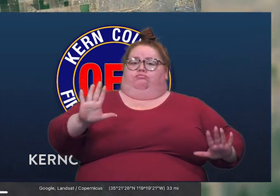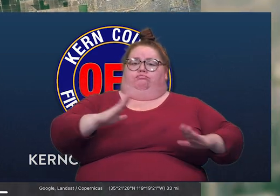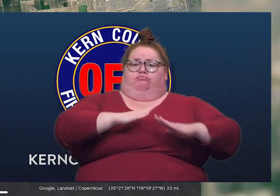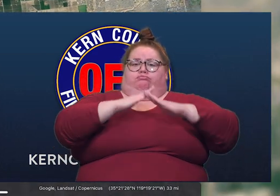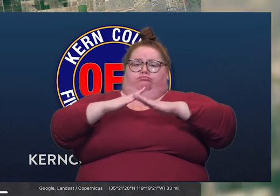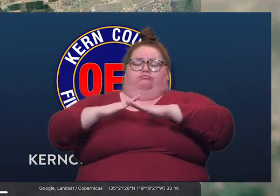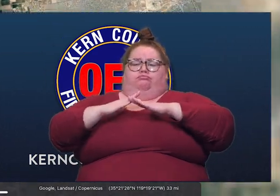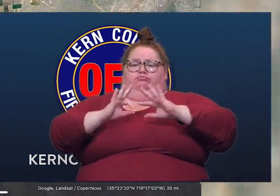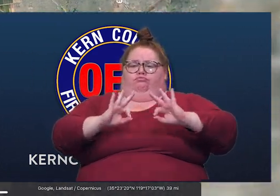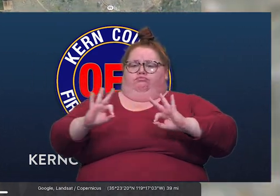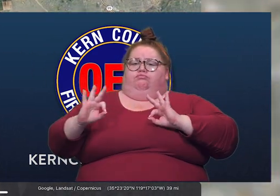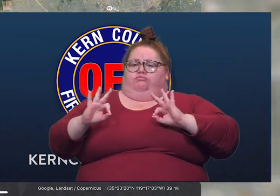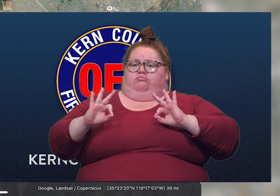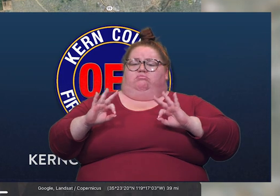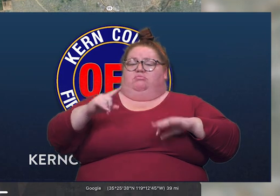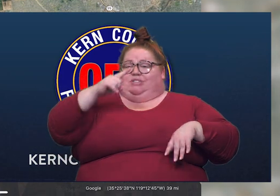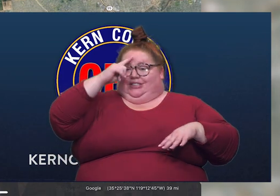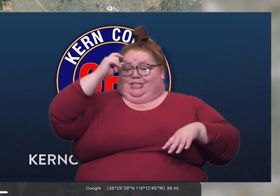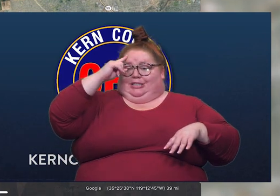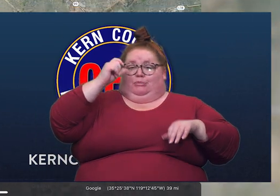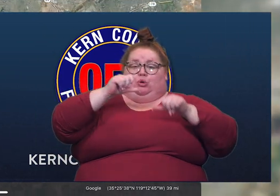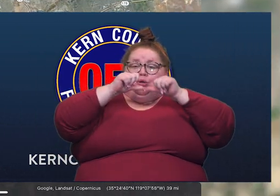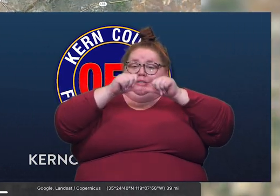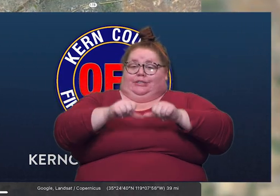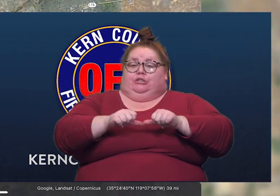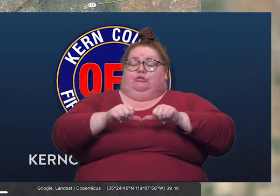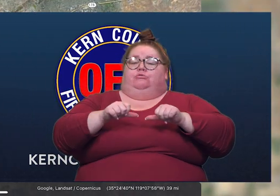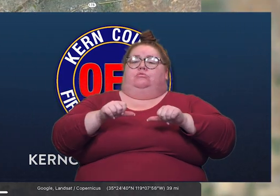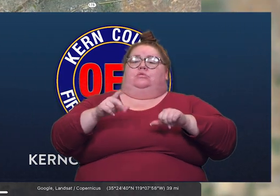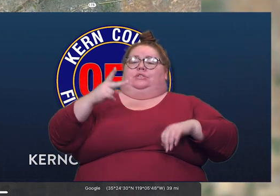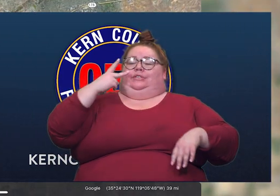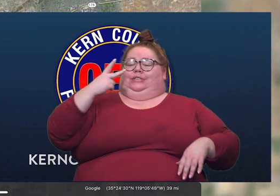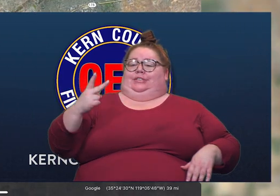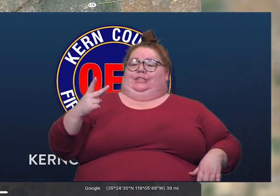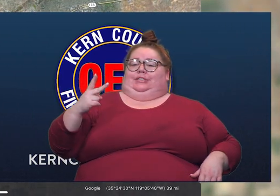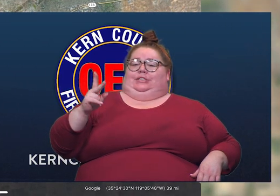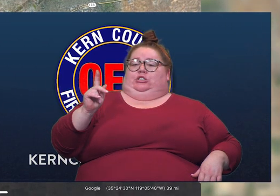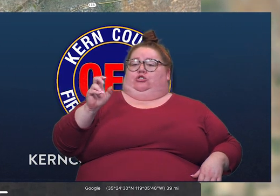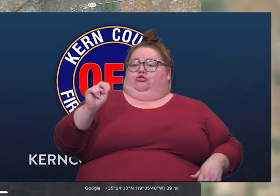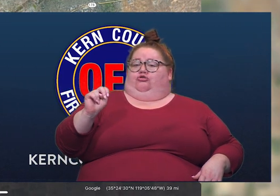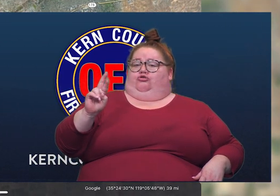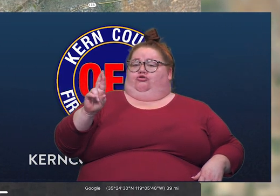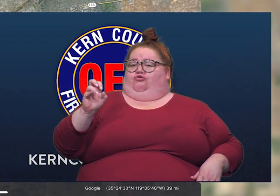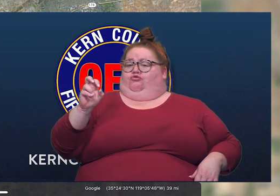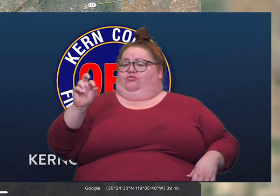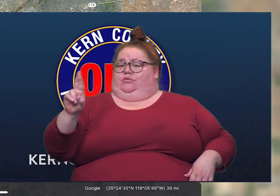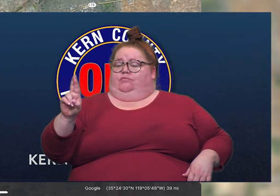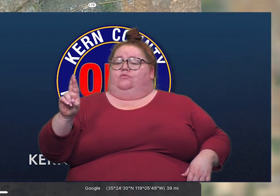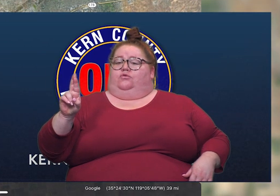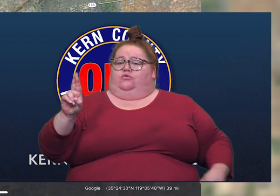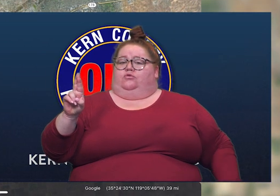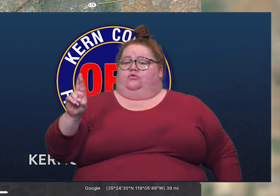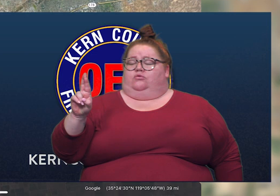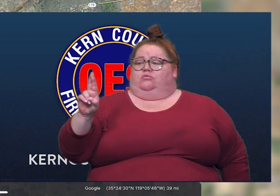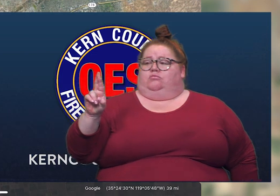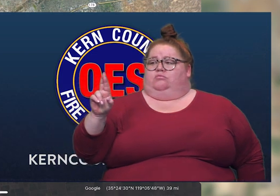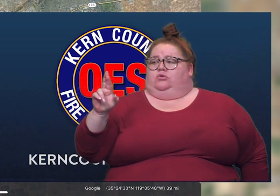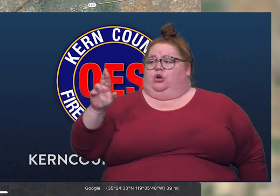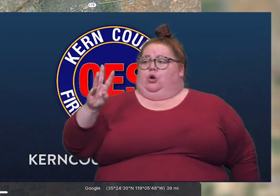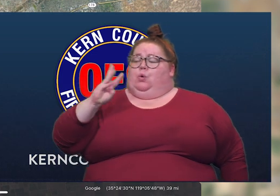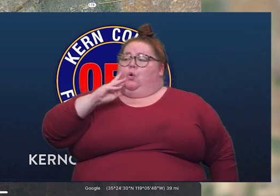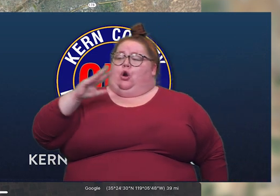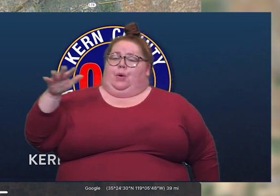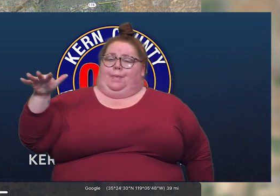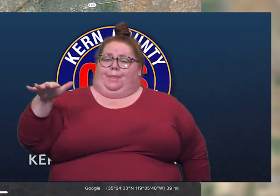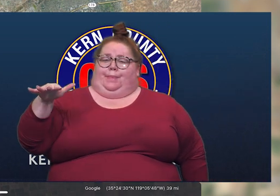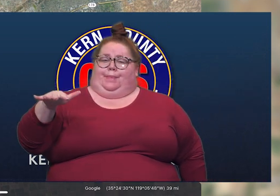goes, as we look at the Kern River, as the flows go